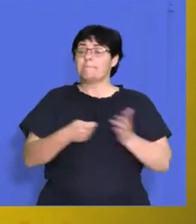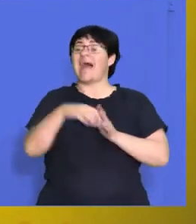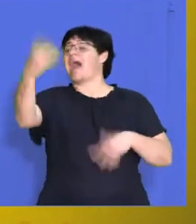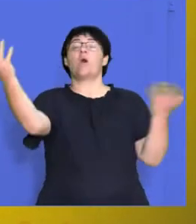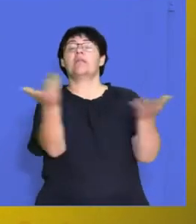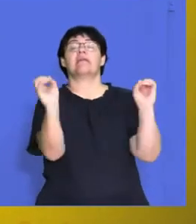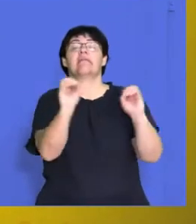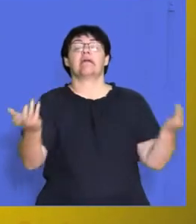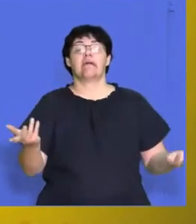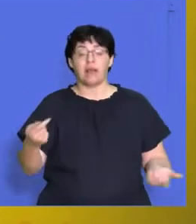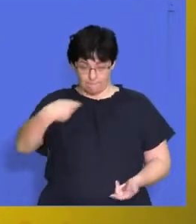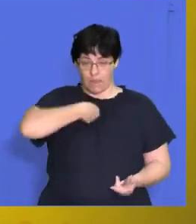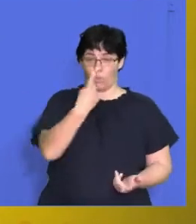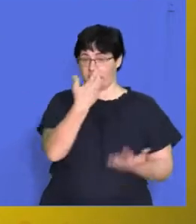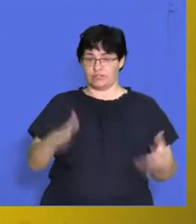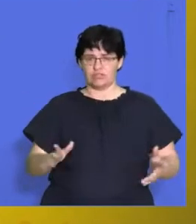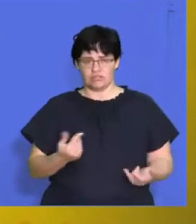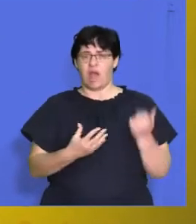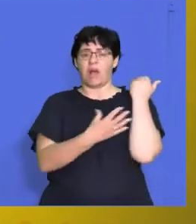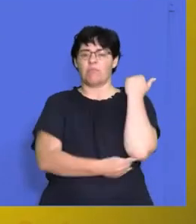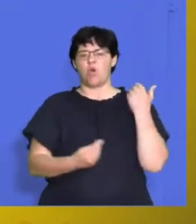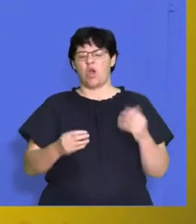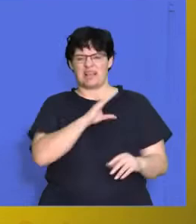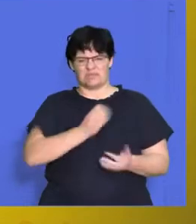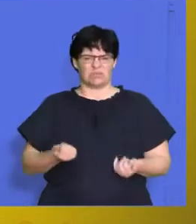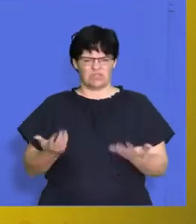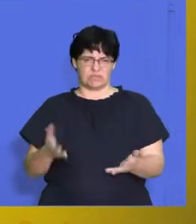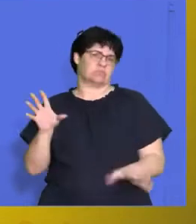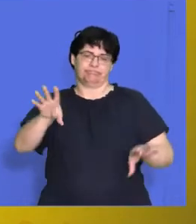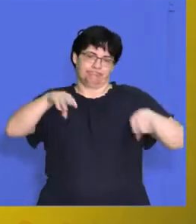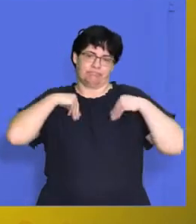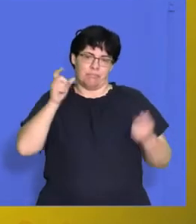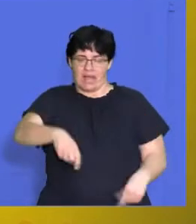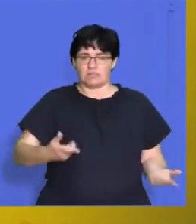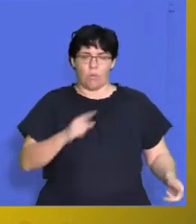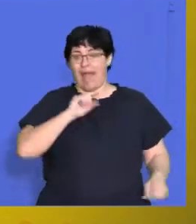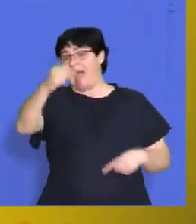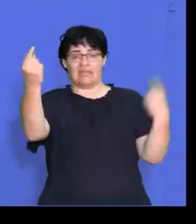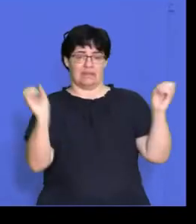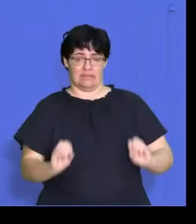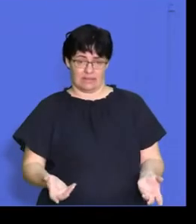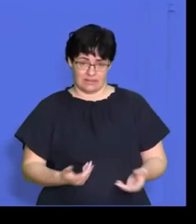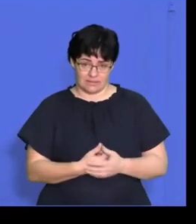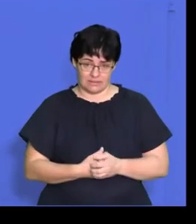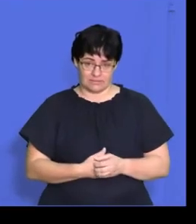anywhere else so they just give you poor customer service and you have to accept it because there is no alternative